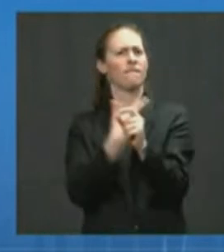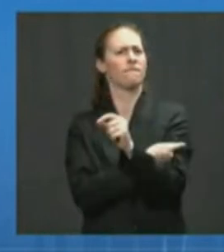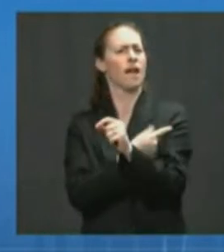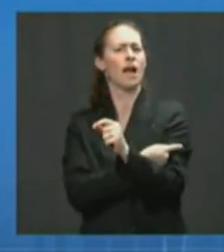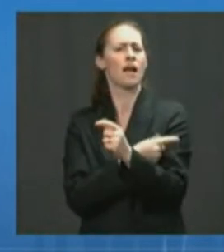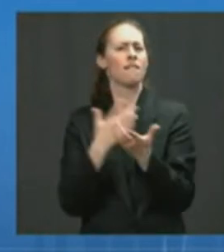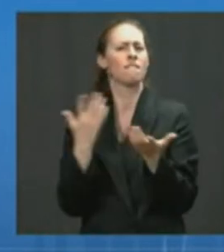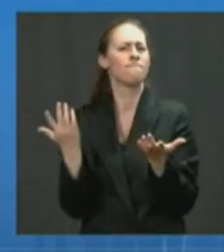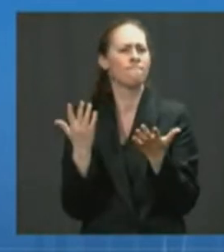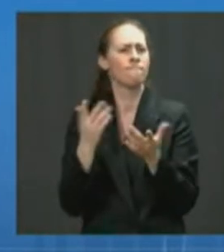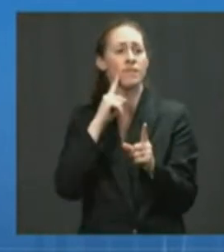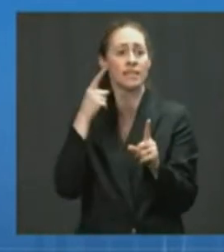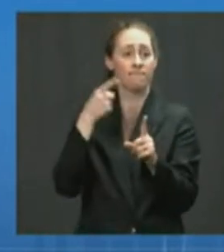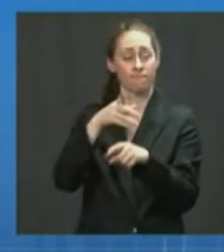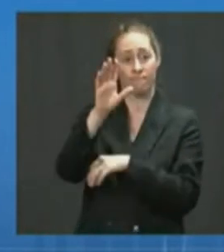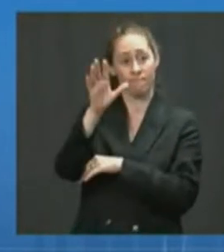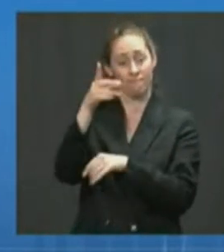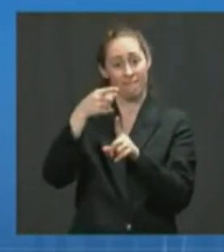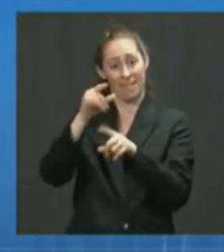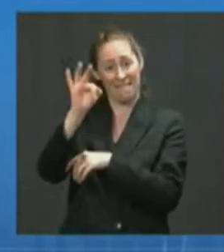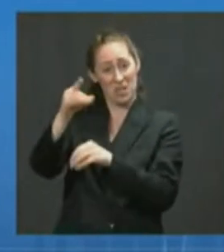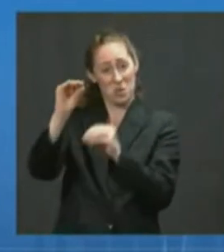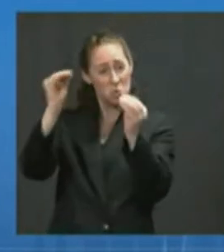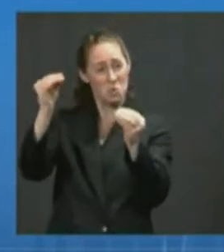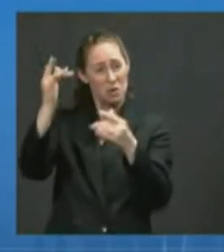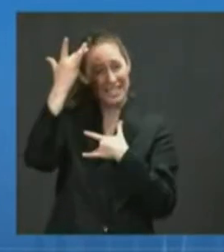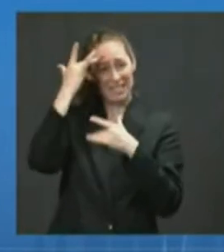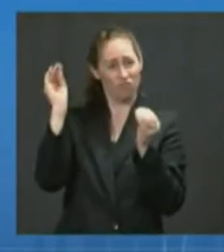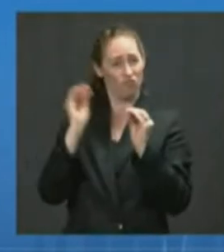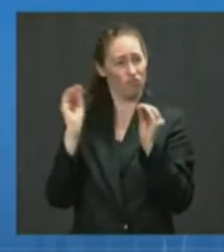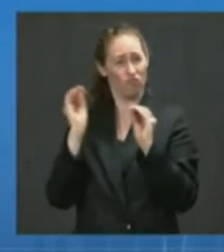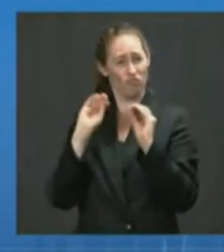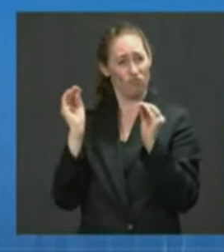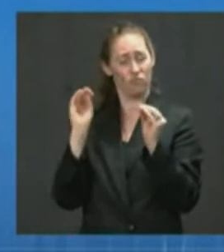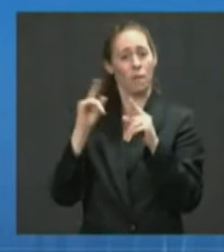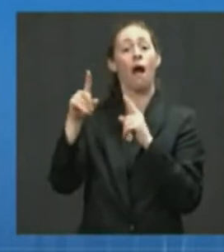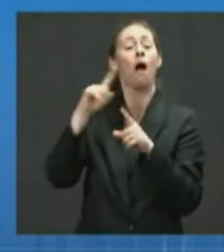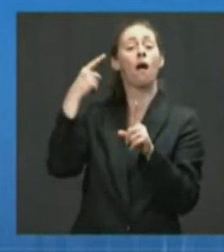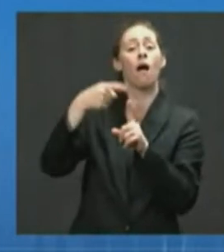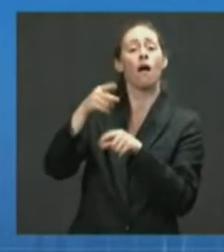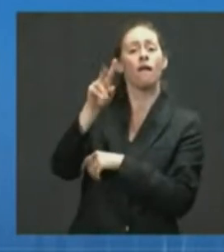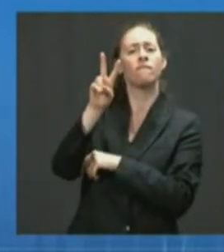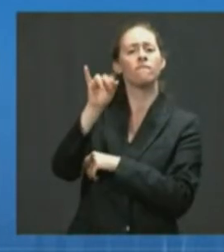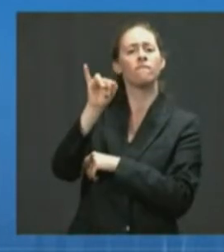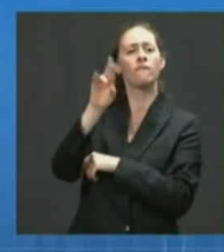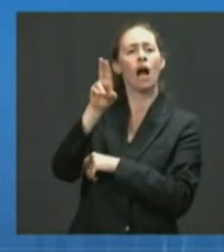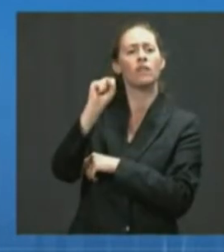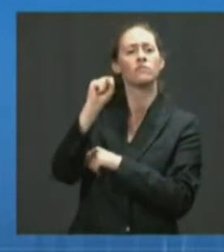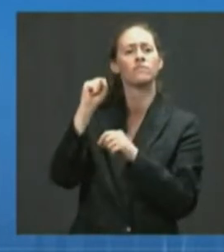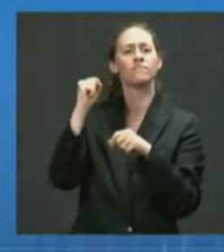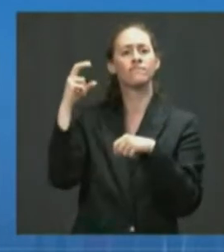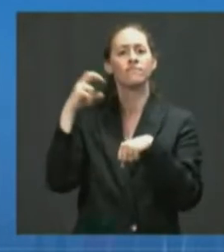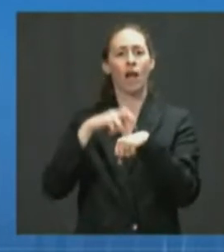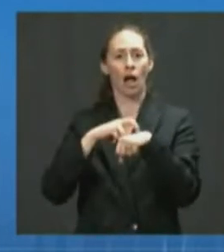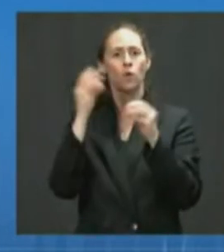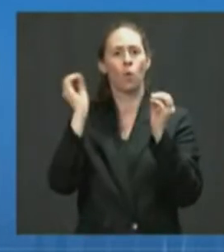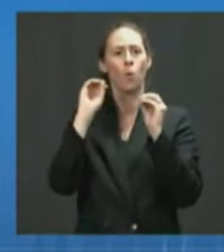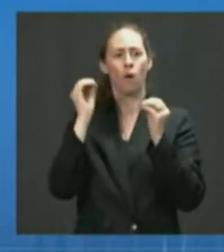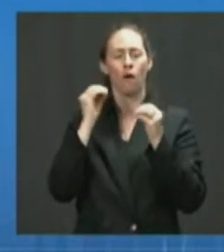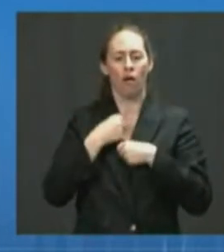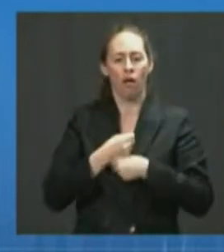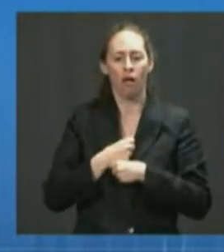illness, but there's no replication of the virus, no dissemination of the virus and clearance of the virus.